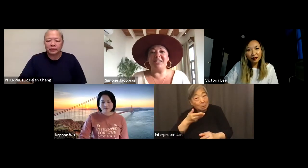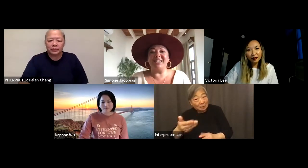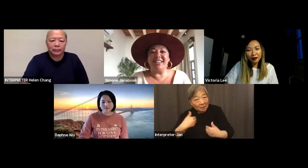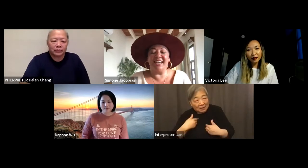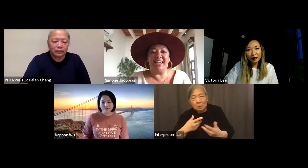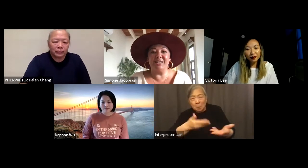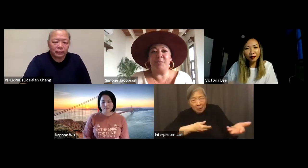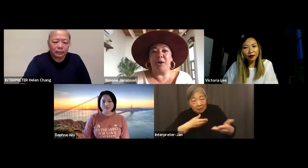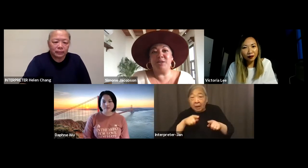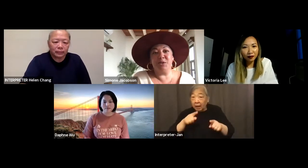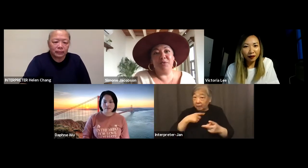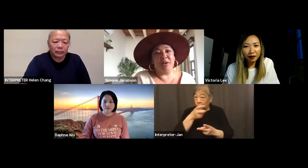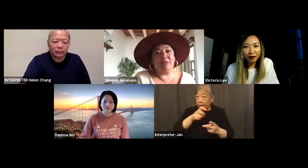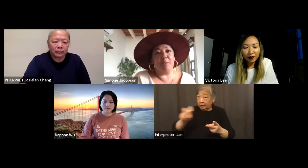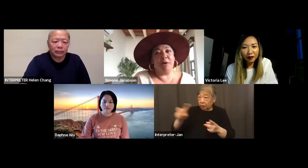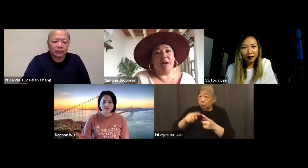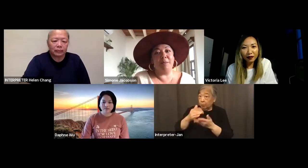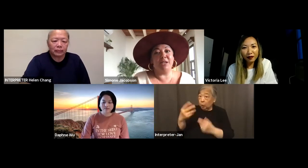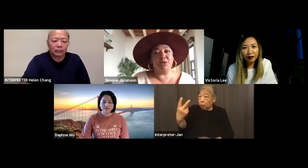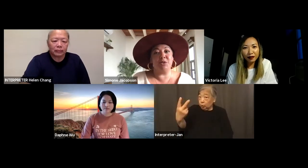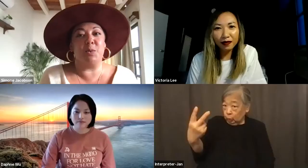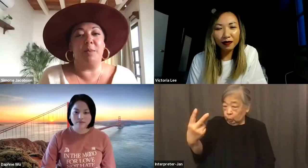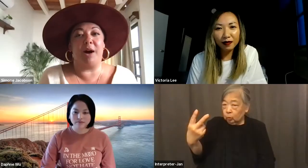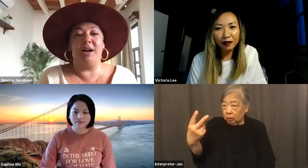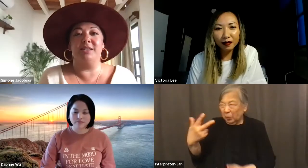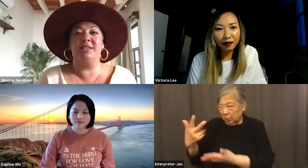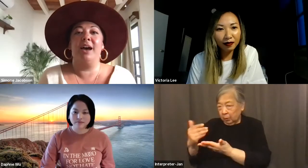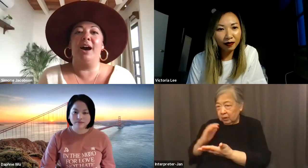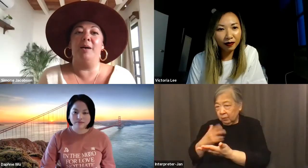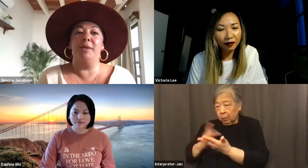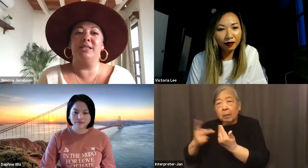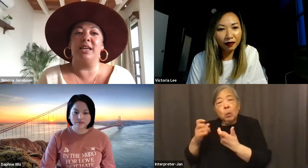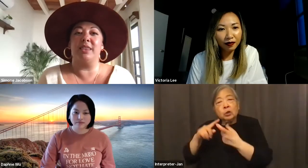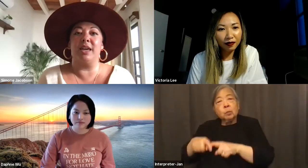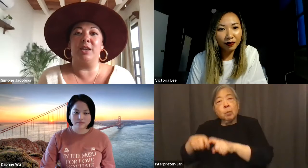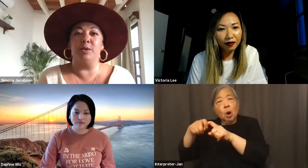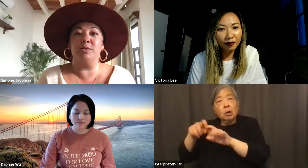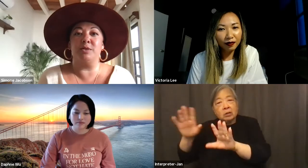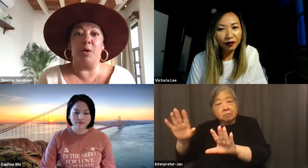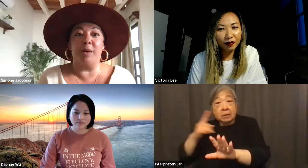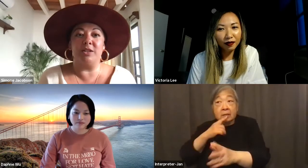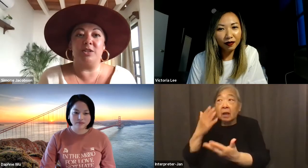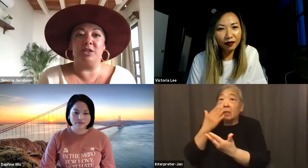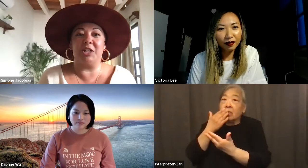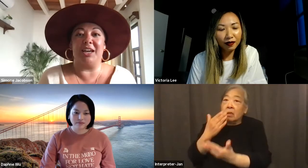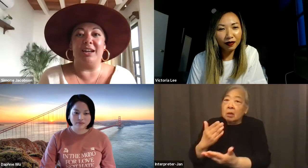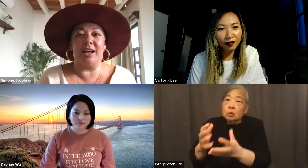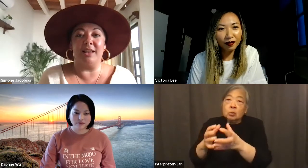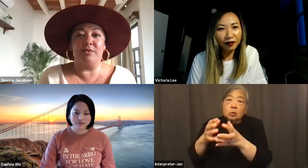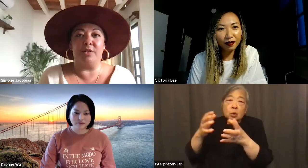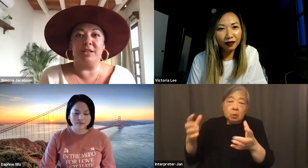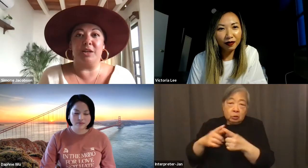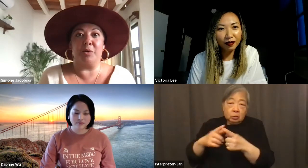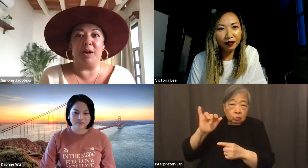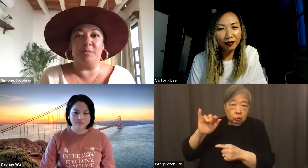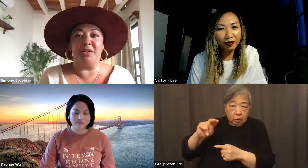As we're transitioning into part two of three of our program, I do just want to pause and say thank you so much to Jan and